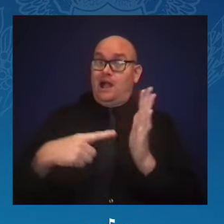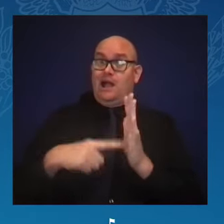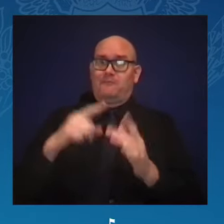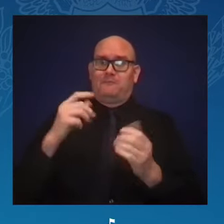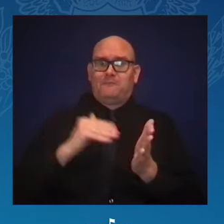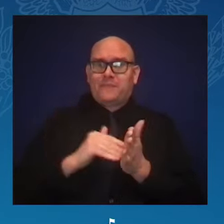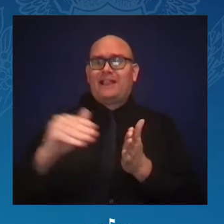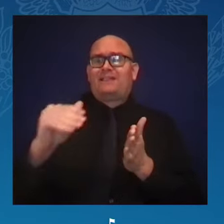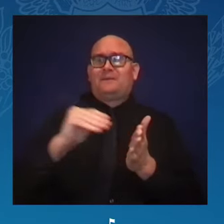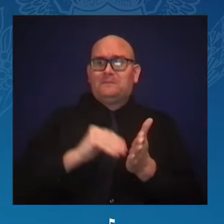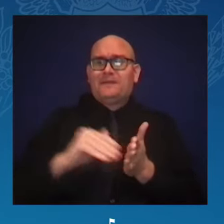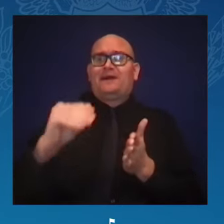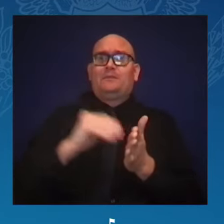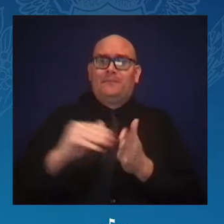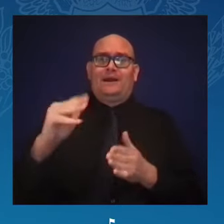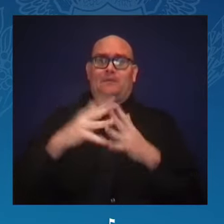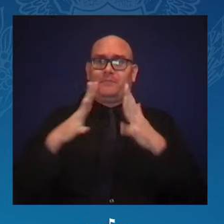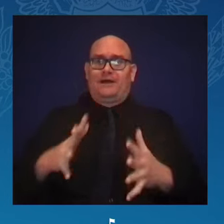safe.